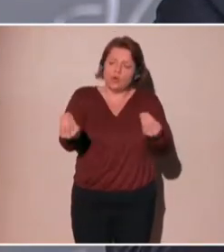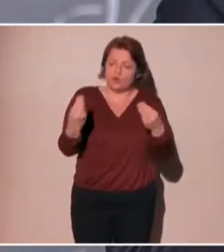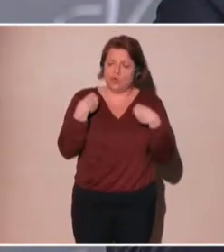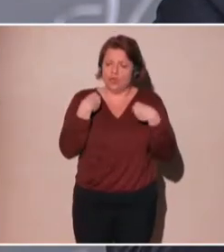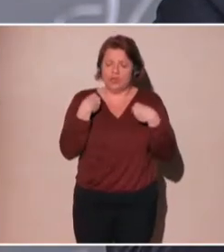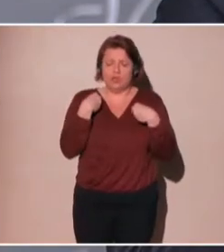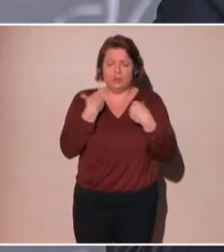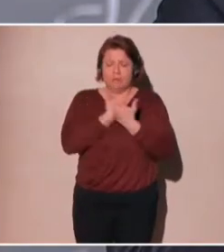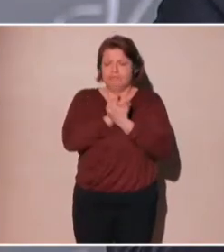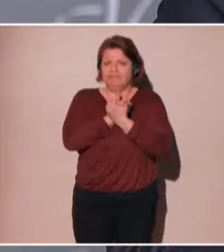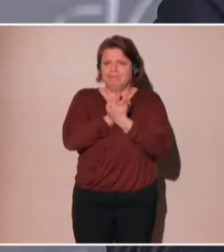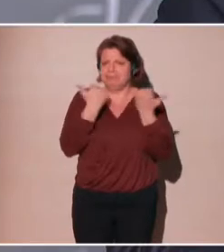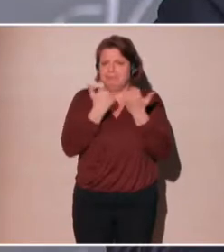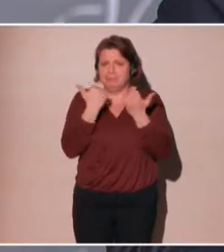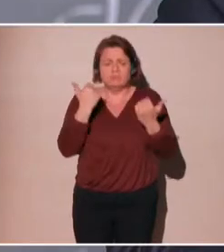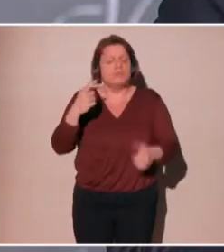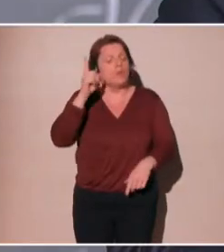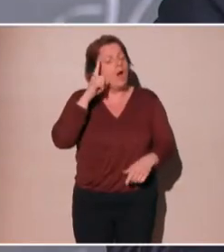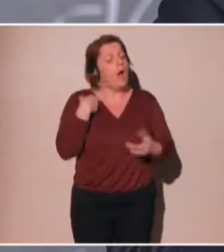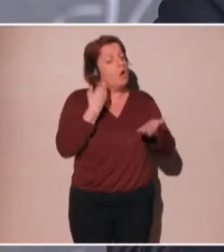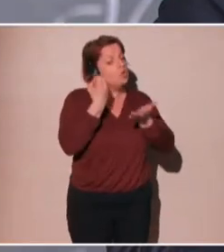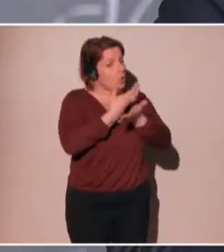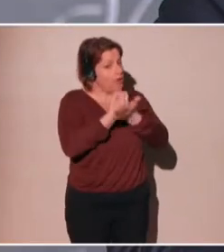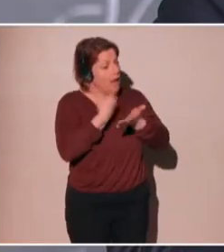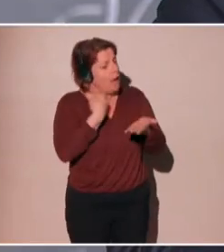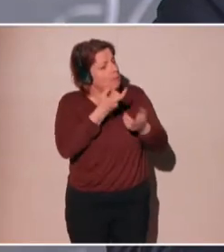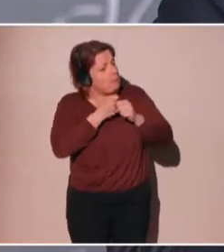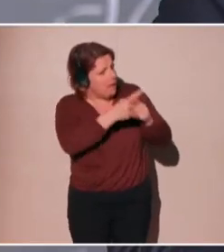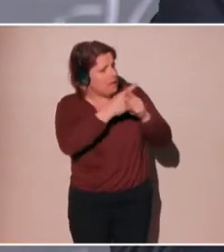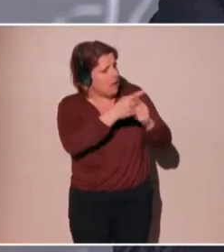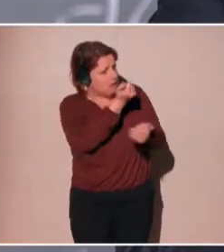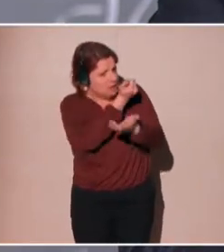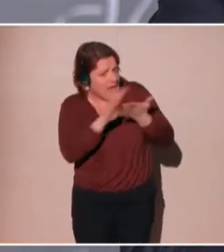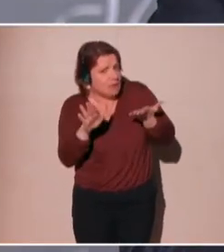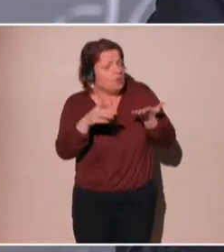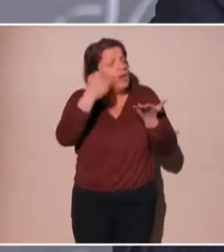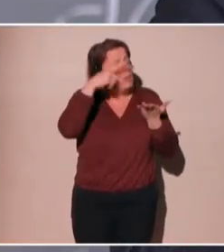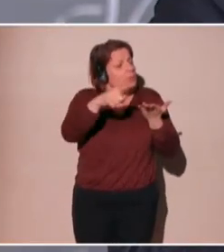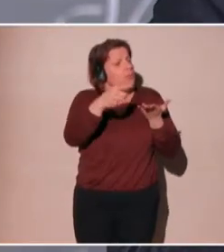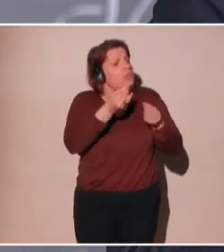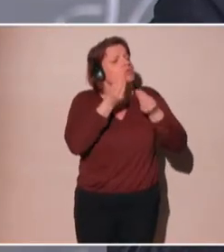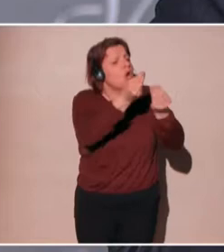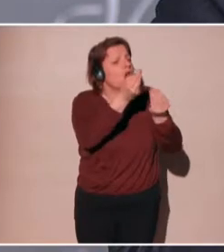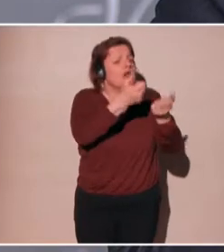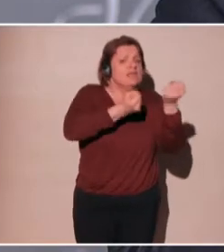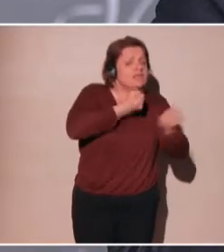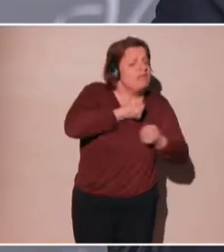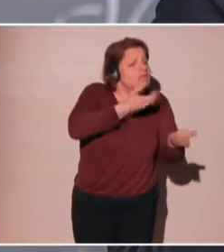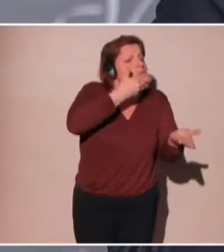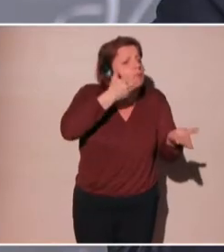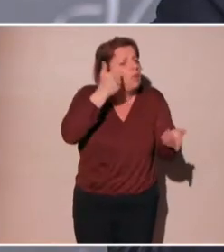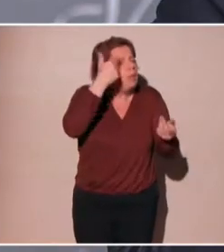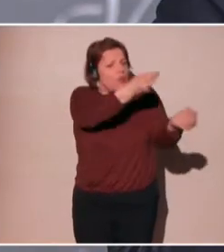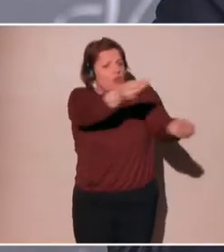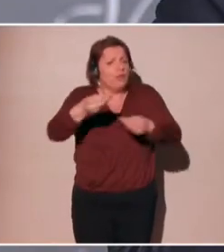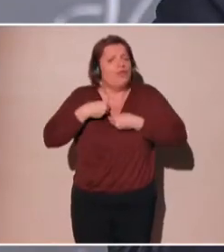freely in order to get a service that improves our life. And recently, that paradigm has shifted to now you have to buy a